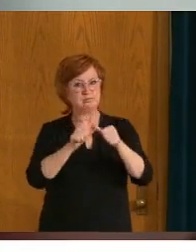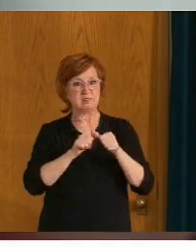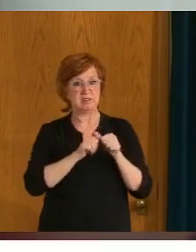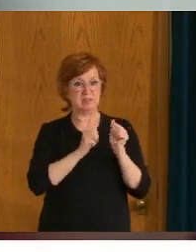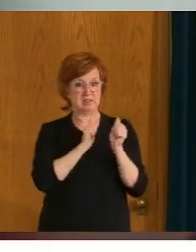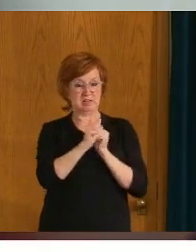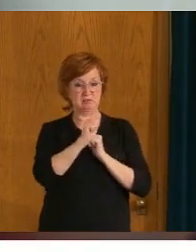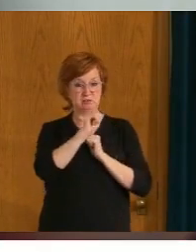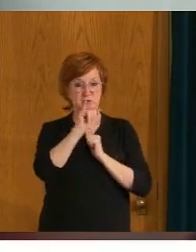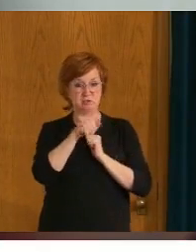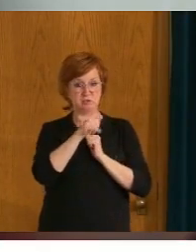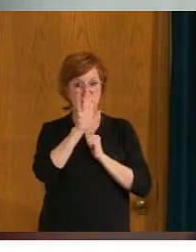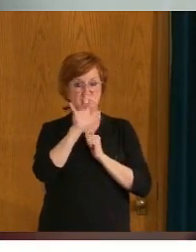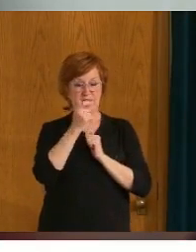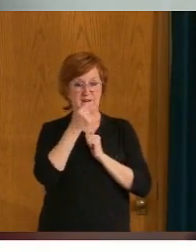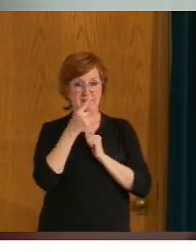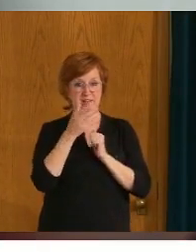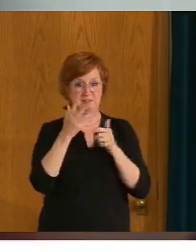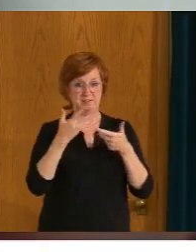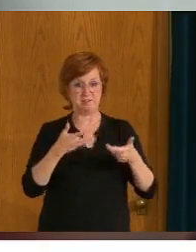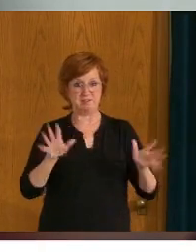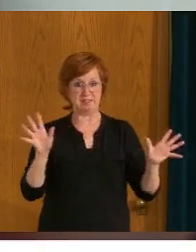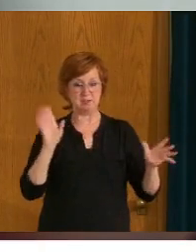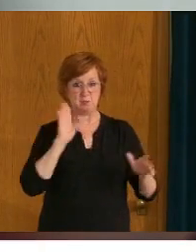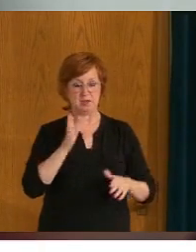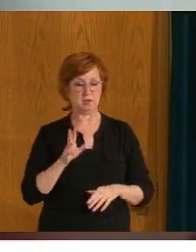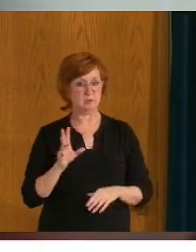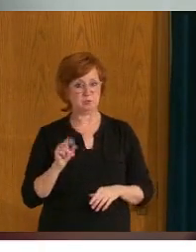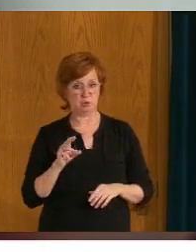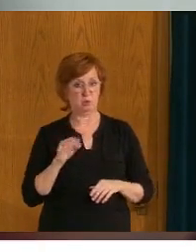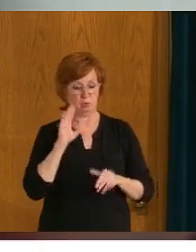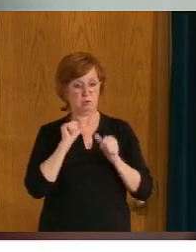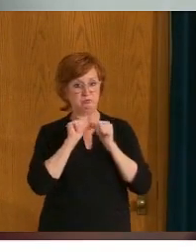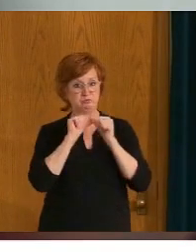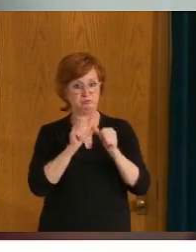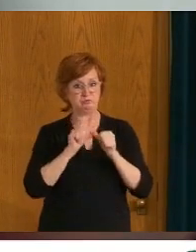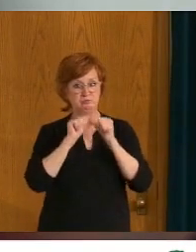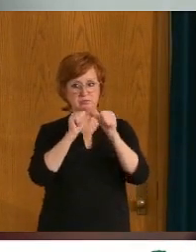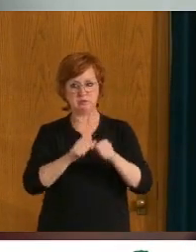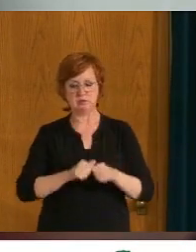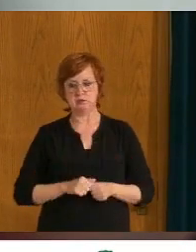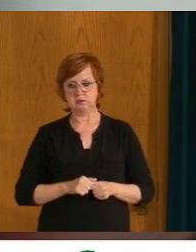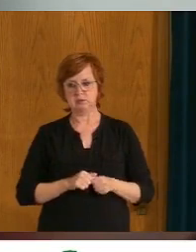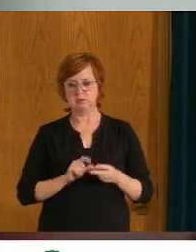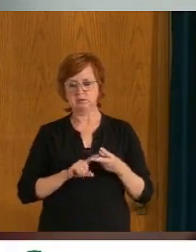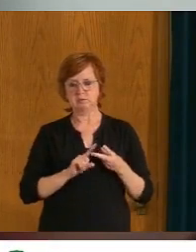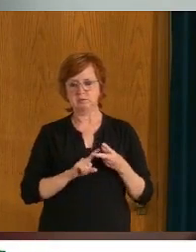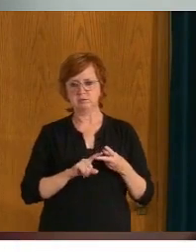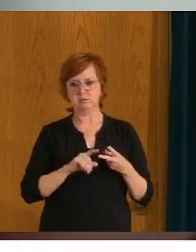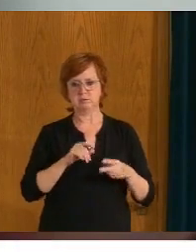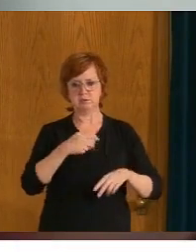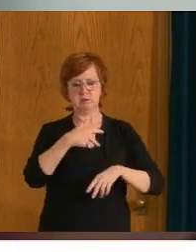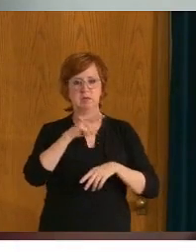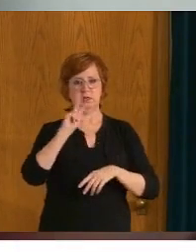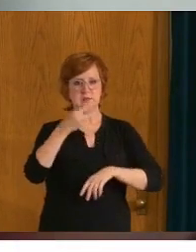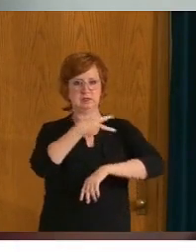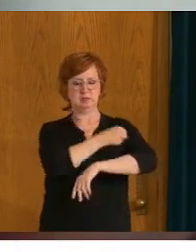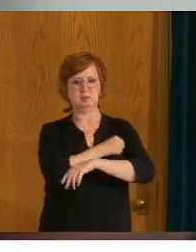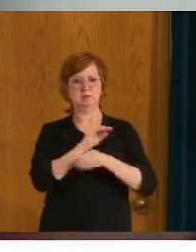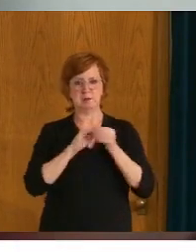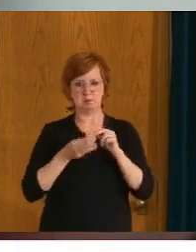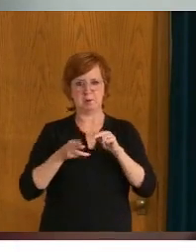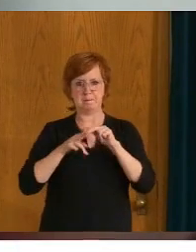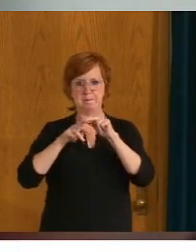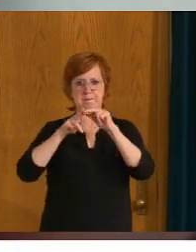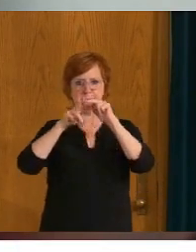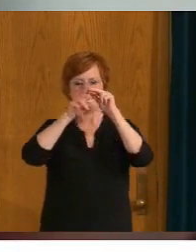week or so, where we've seen much smaller numbers of first doses and second doses or second doses are skyrocketing up. And we're going to see some great numbers over